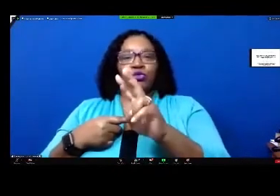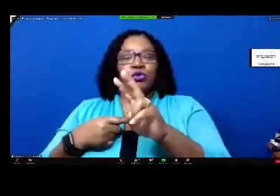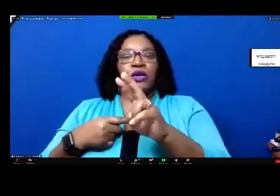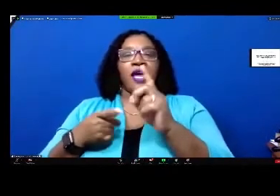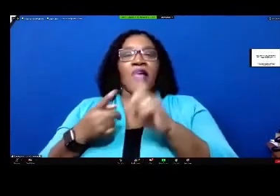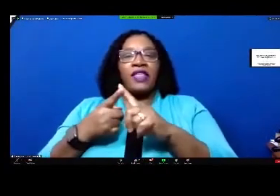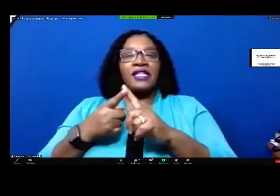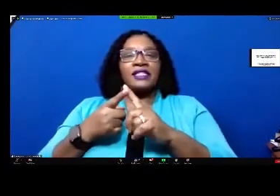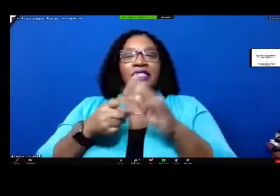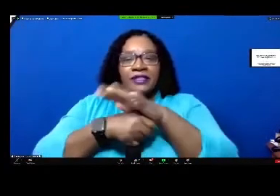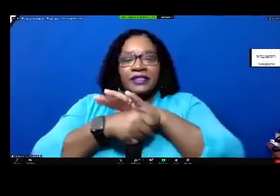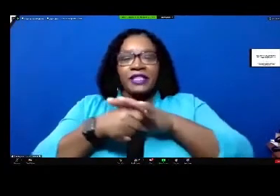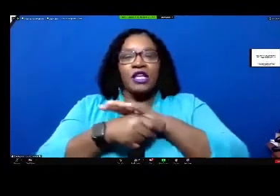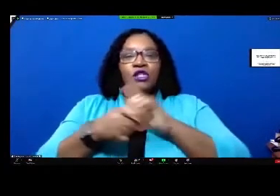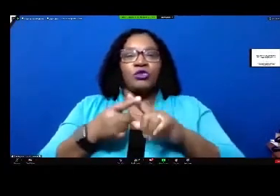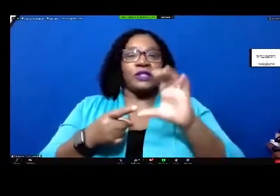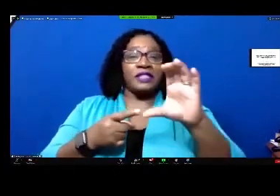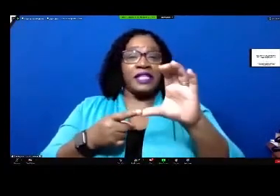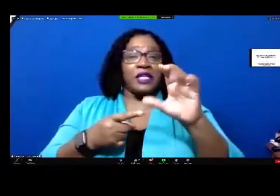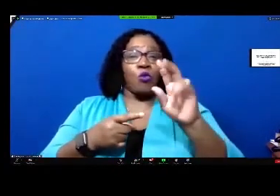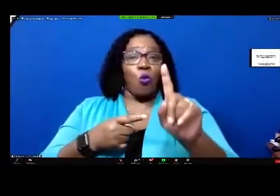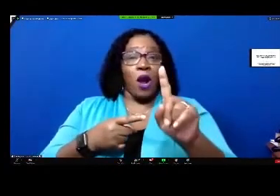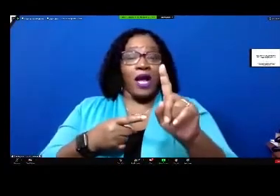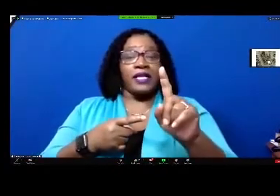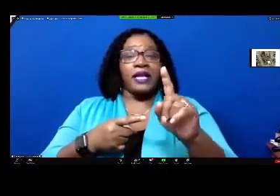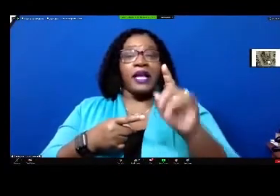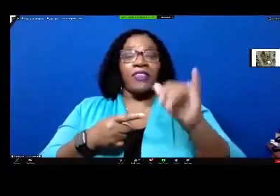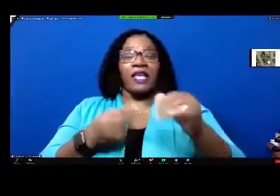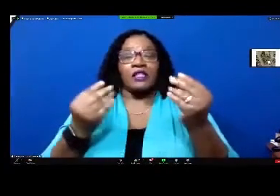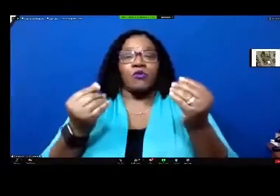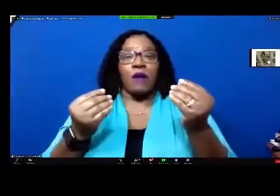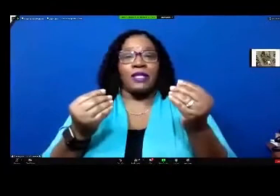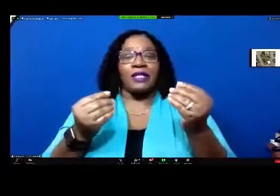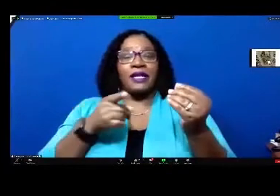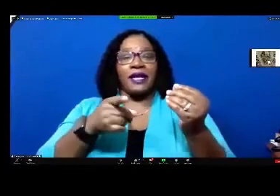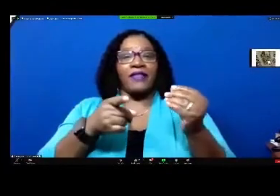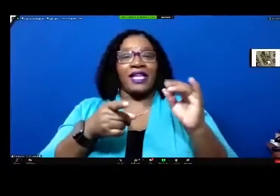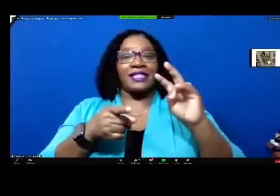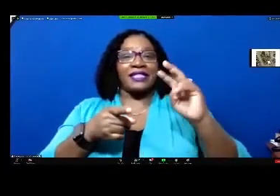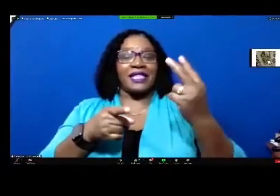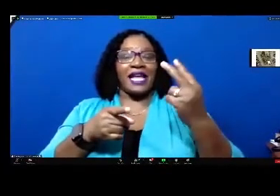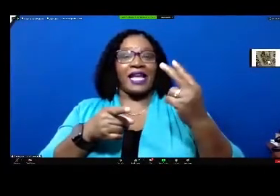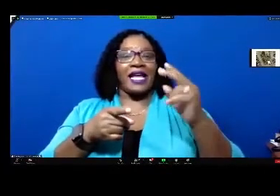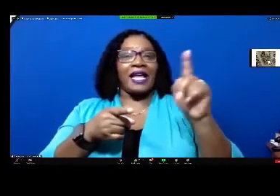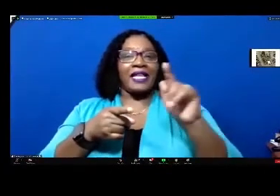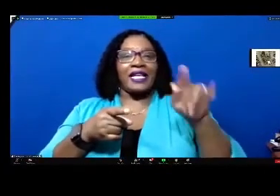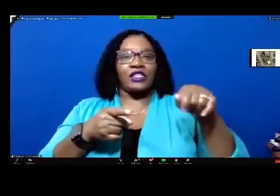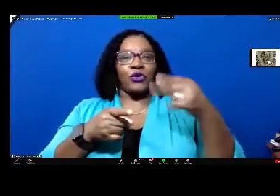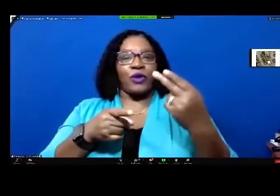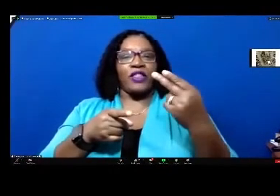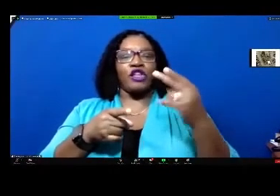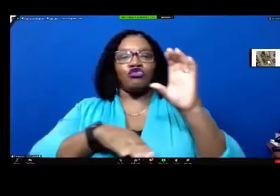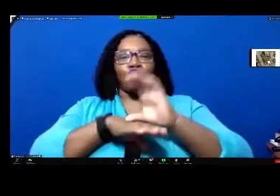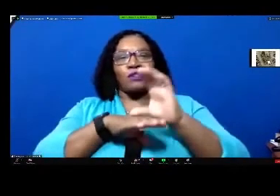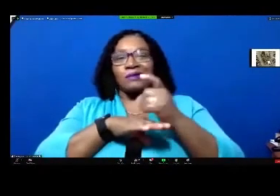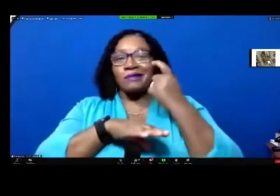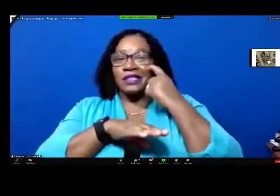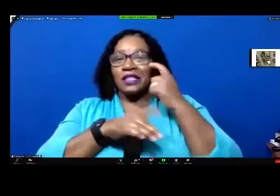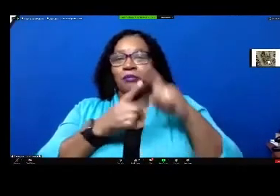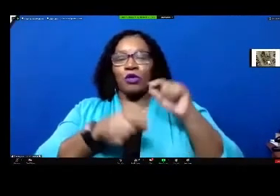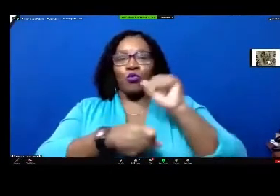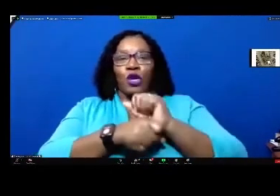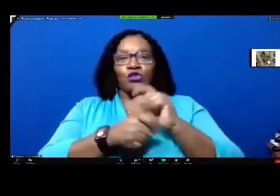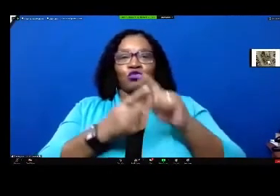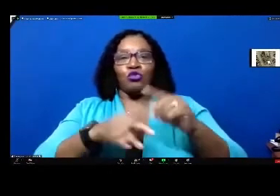melange here to c1 this is the property that the second nazareth church has recently been working